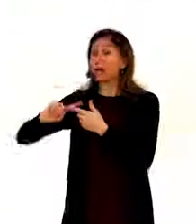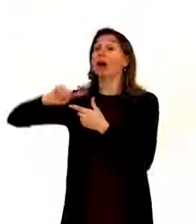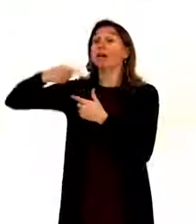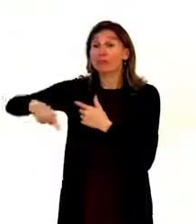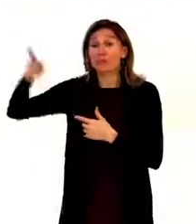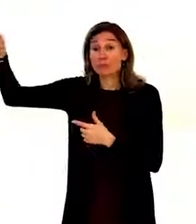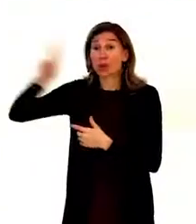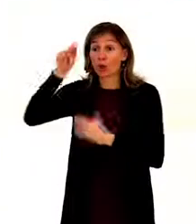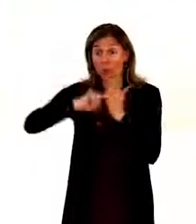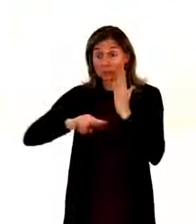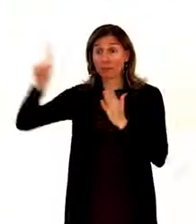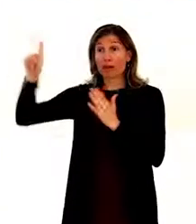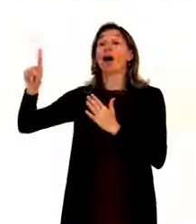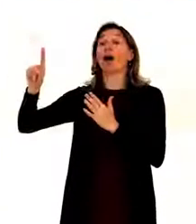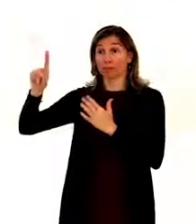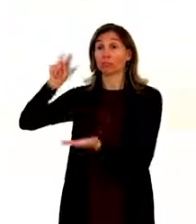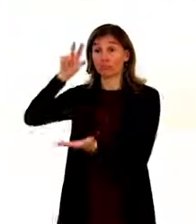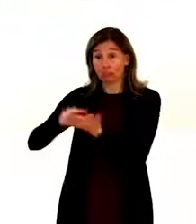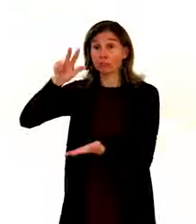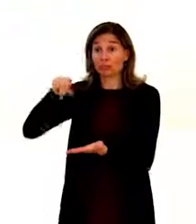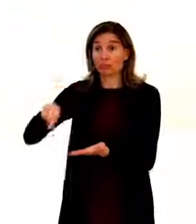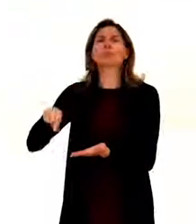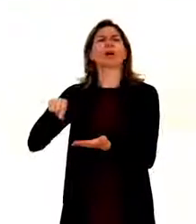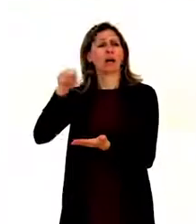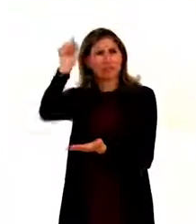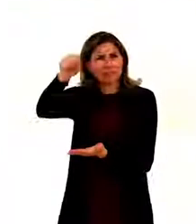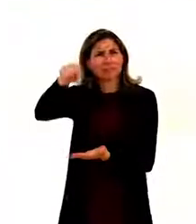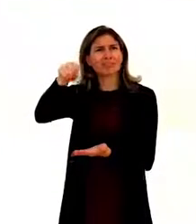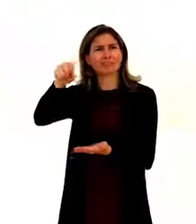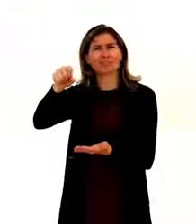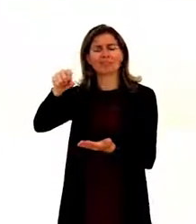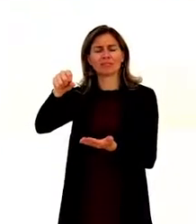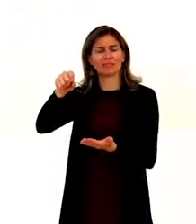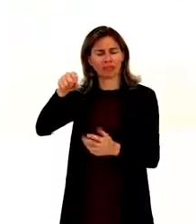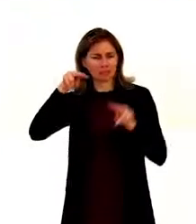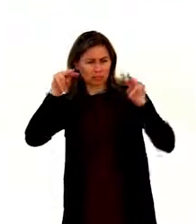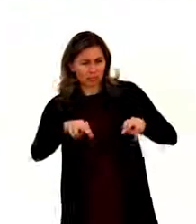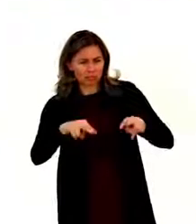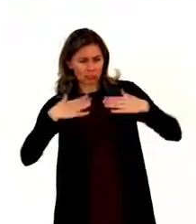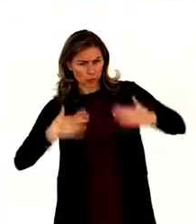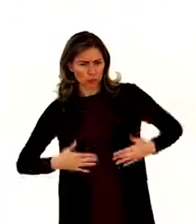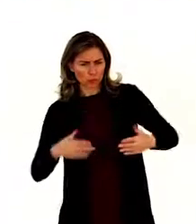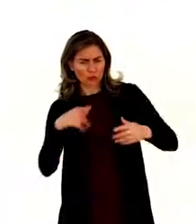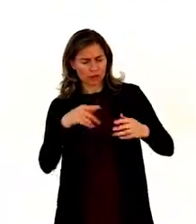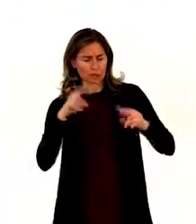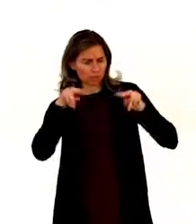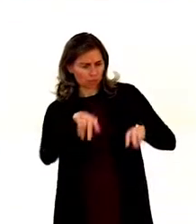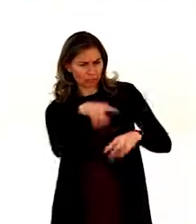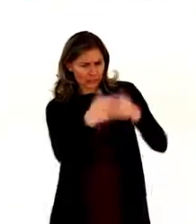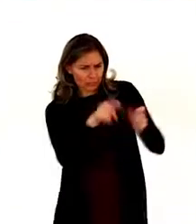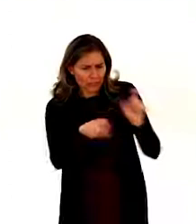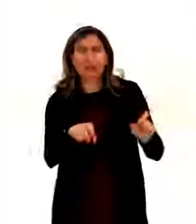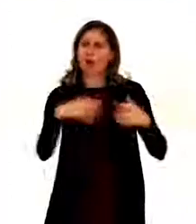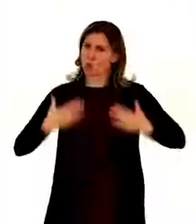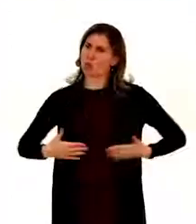a new concept came. It's a human rights, an approach to disability based on human rights. Though for me personally,